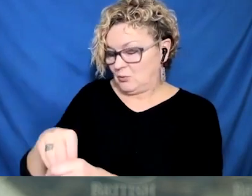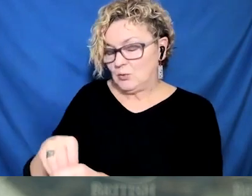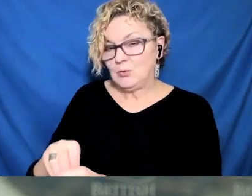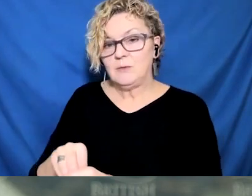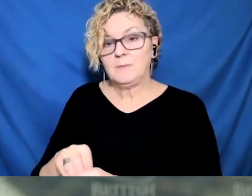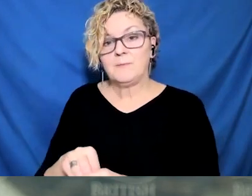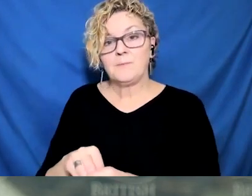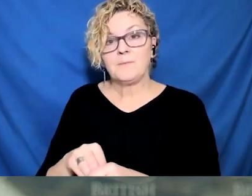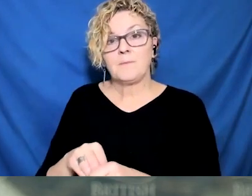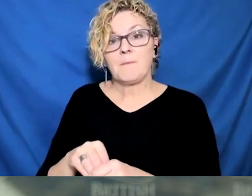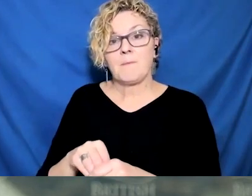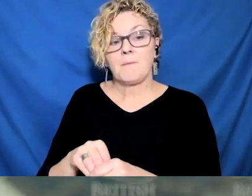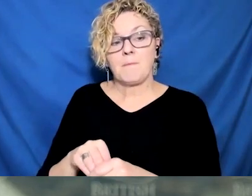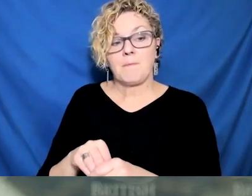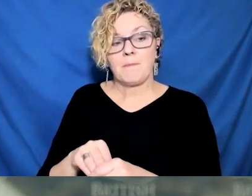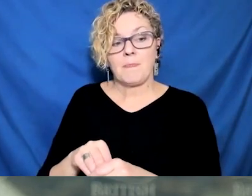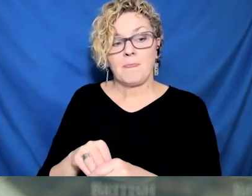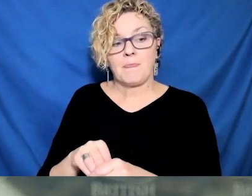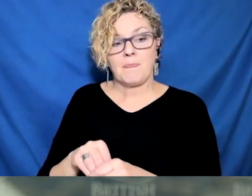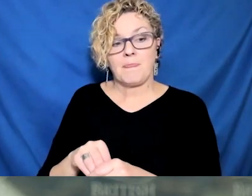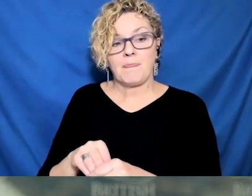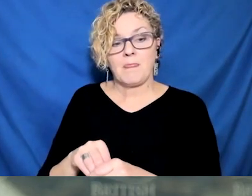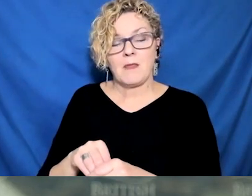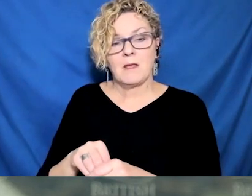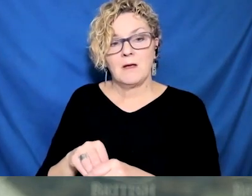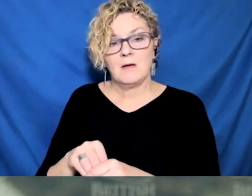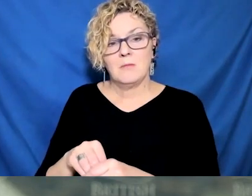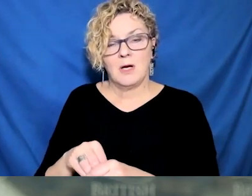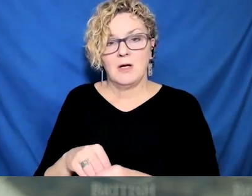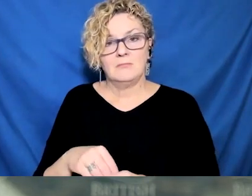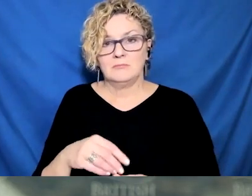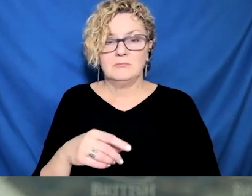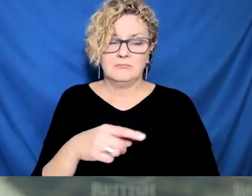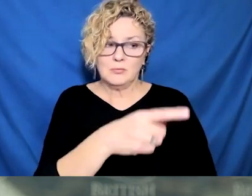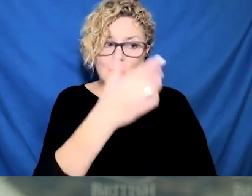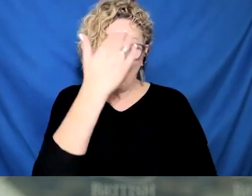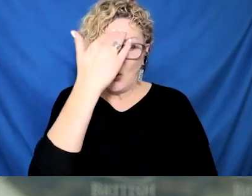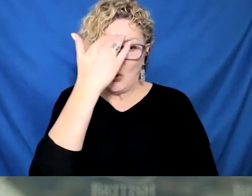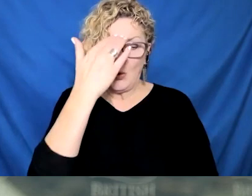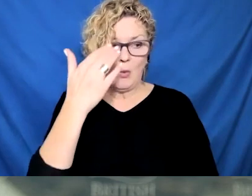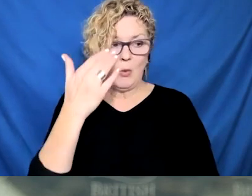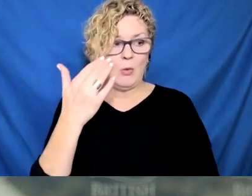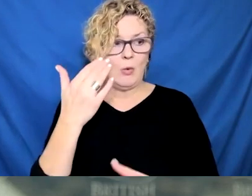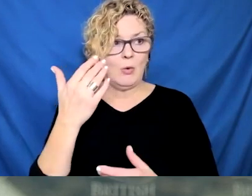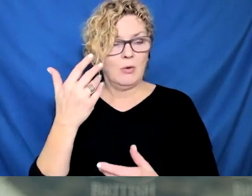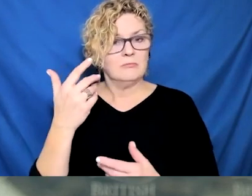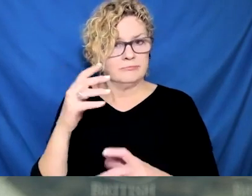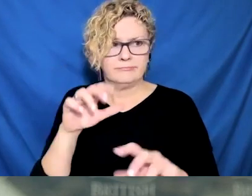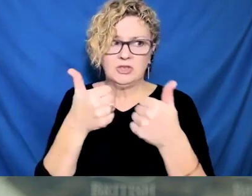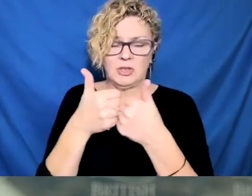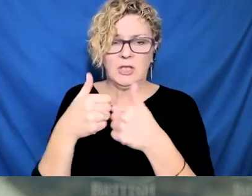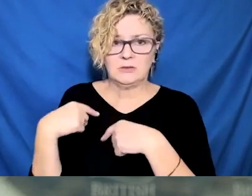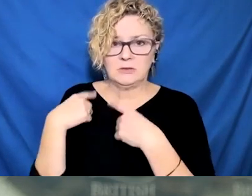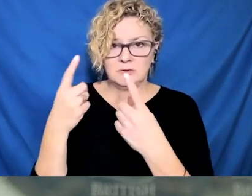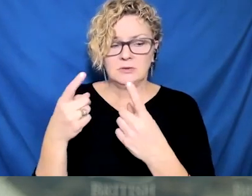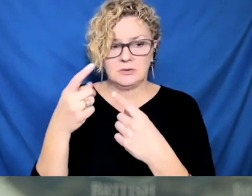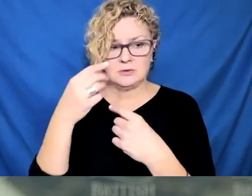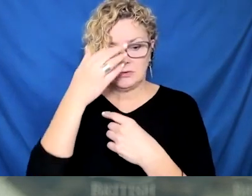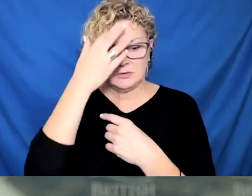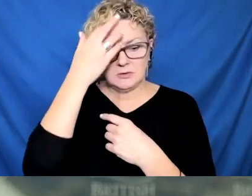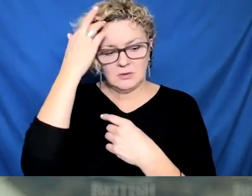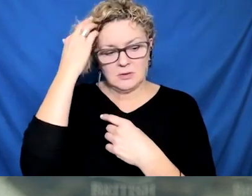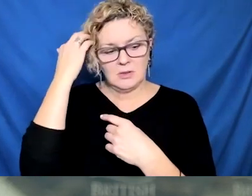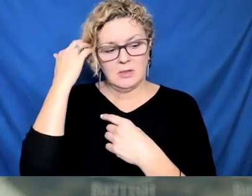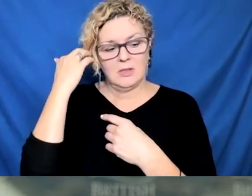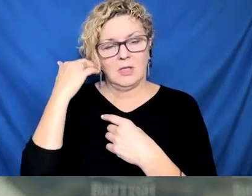even temporarily closed. And that's why it's our intention. And our ask is for everyone